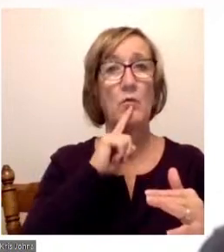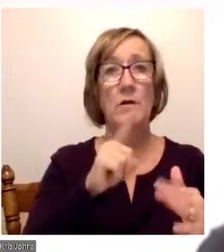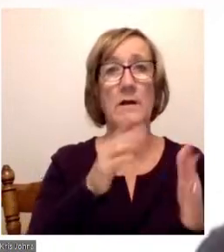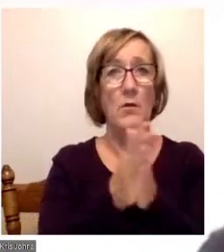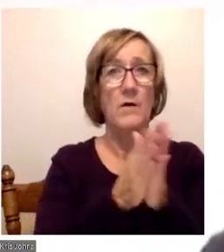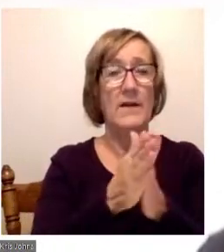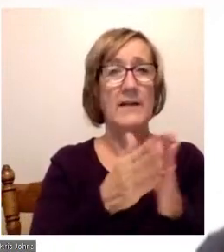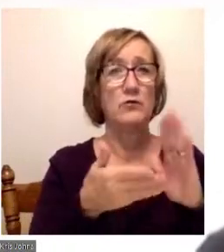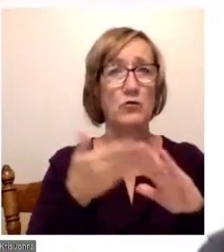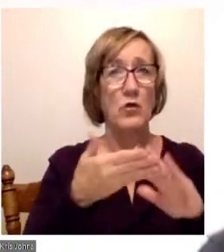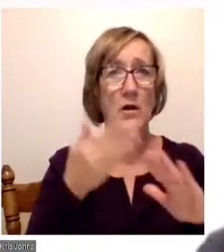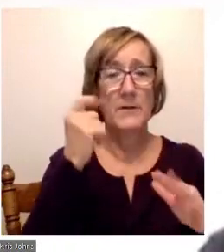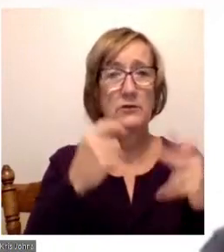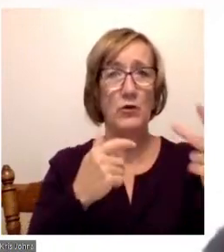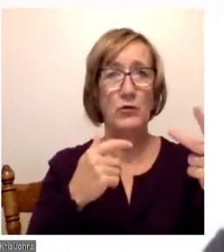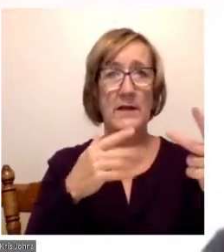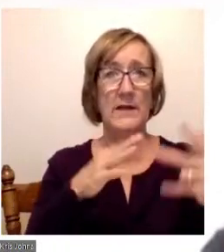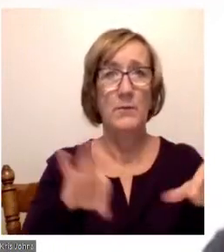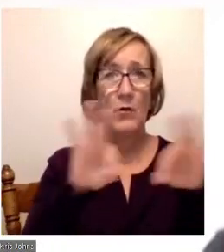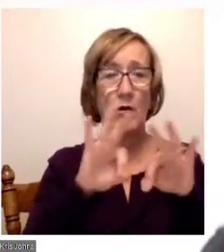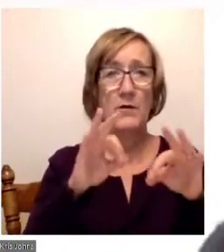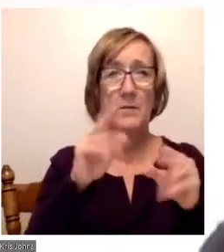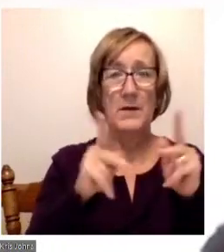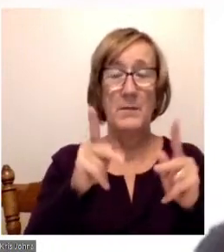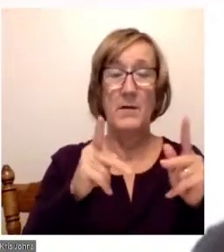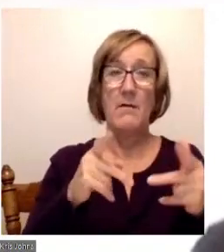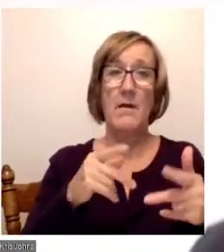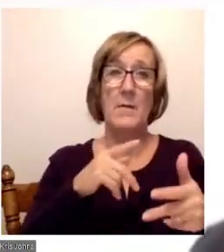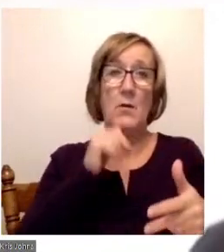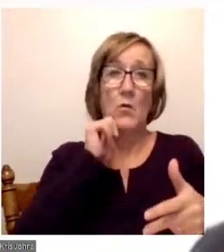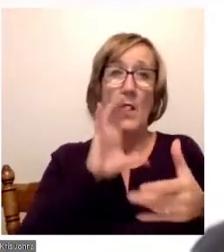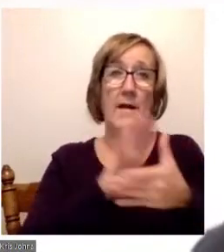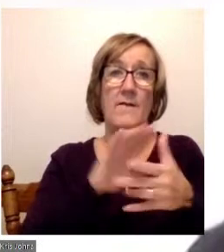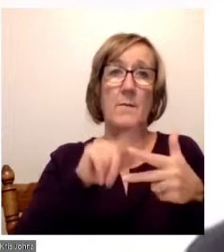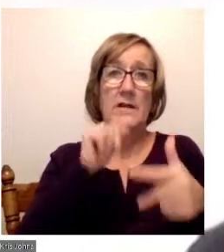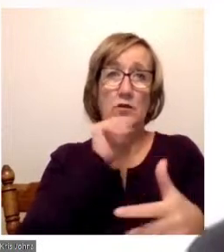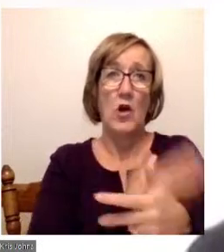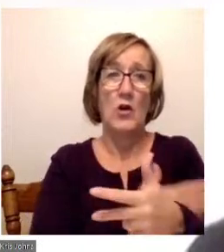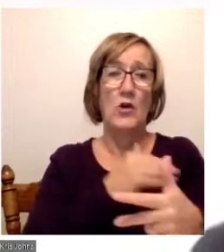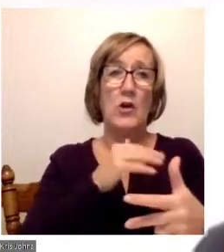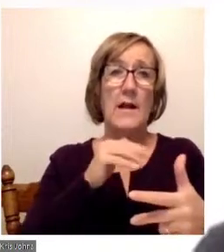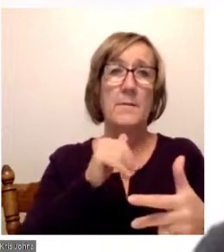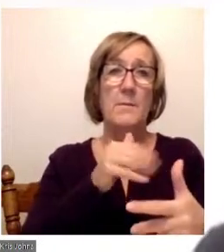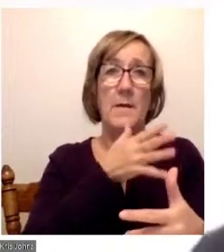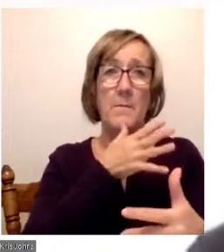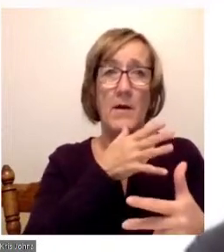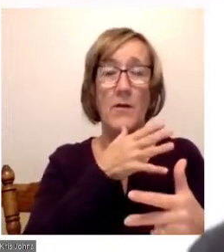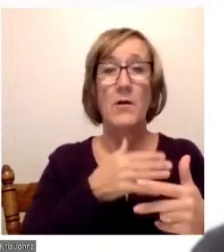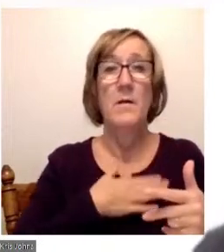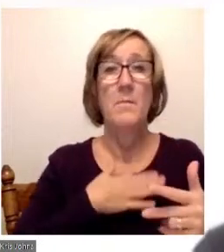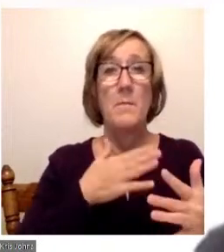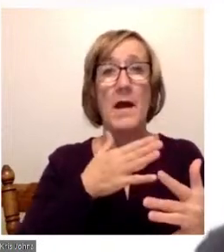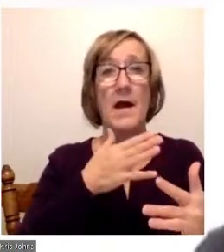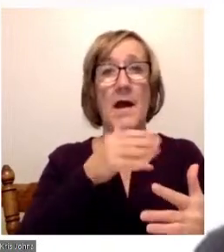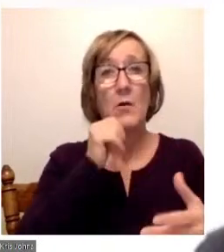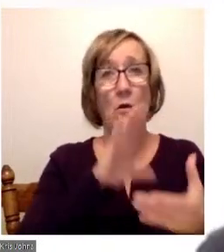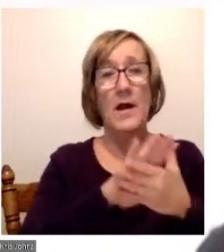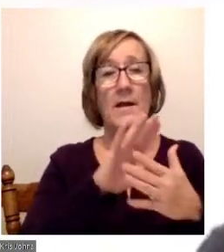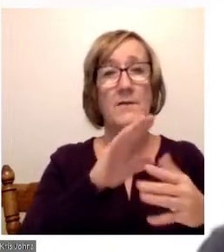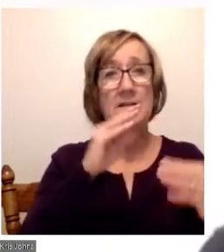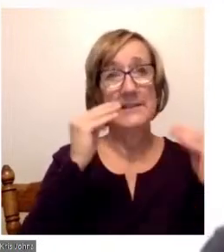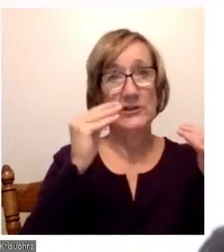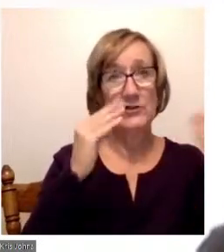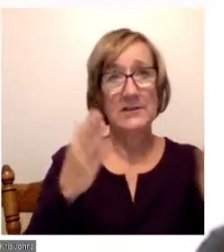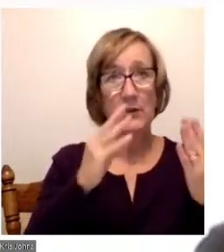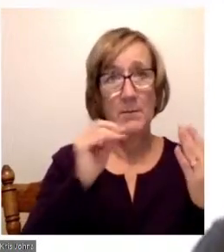people in my life, my wife, my daughter, and my mother. First and foremost, my wife is a faculty member at MI. She teaches in the communications department